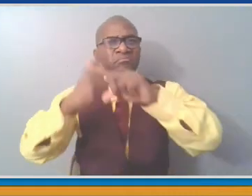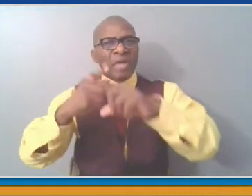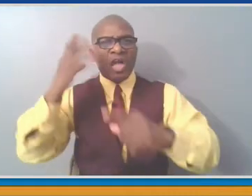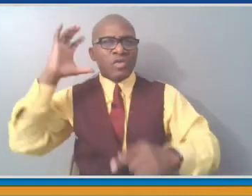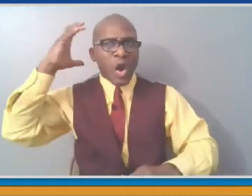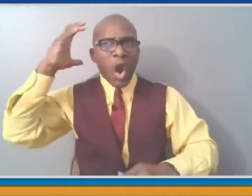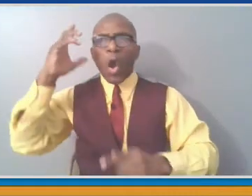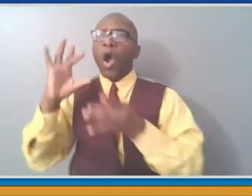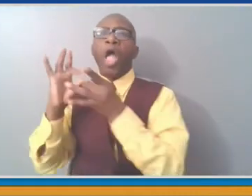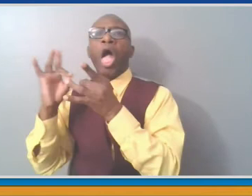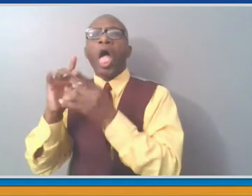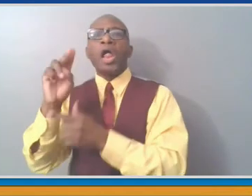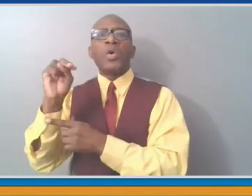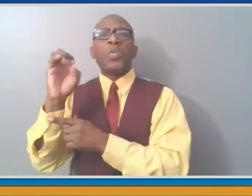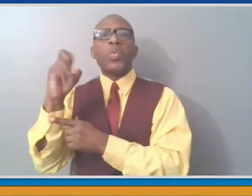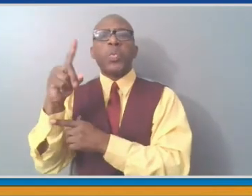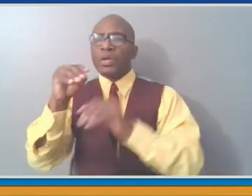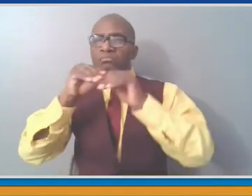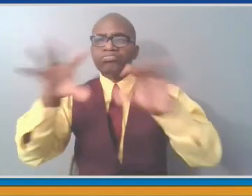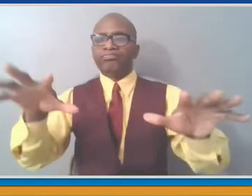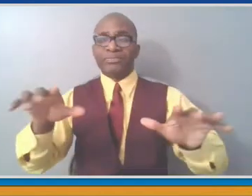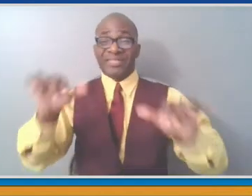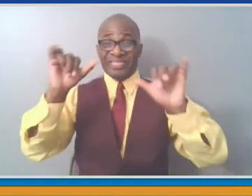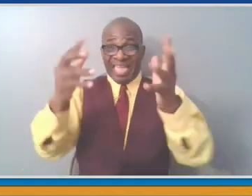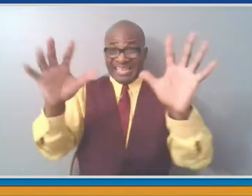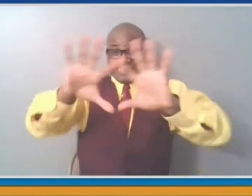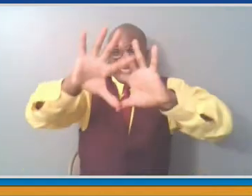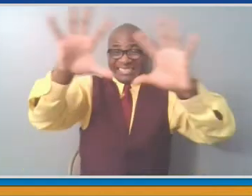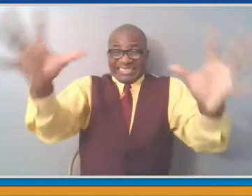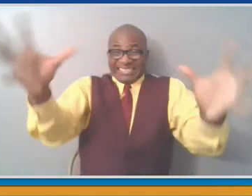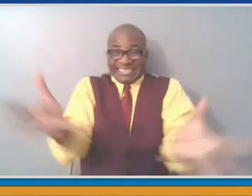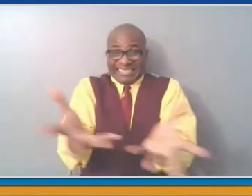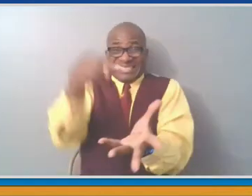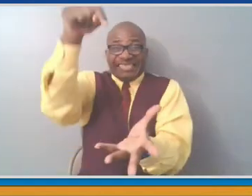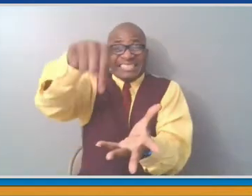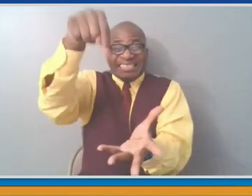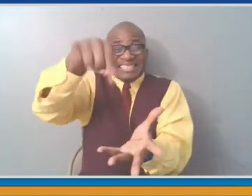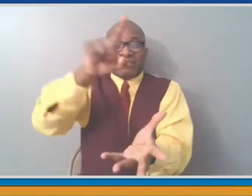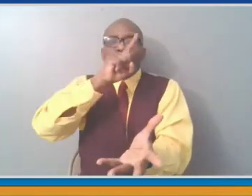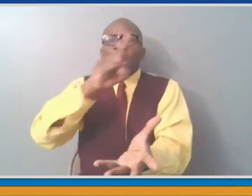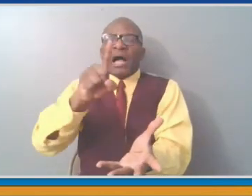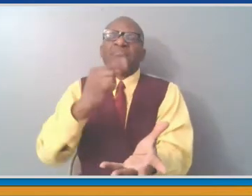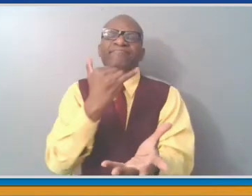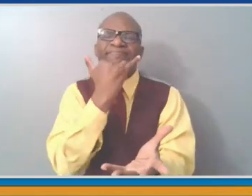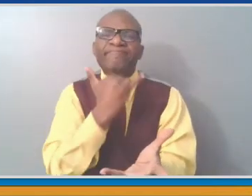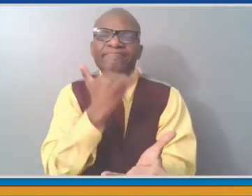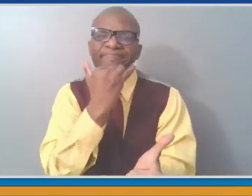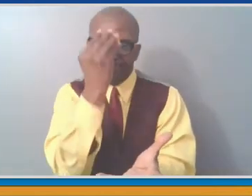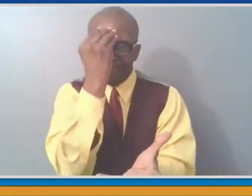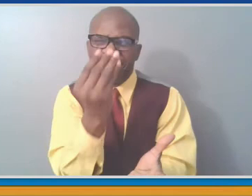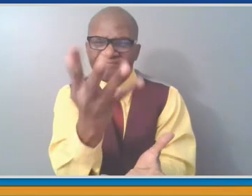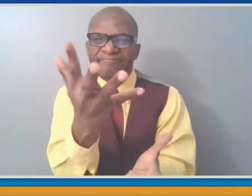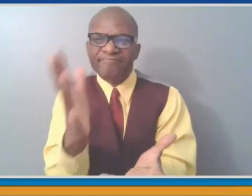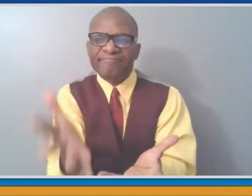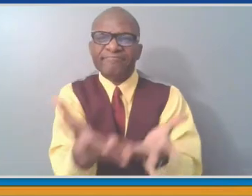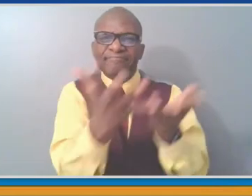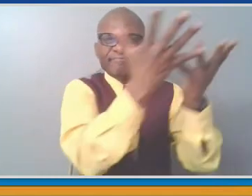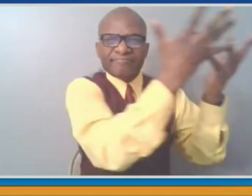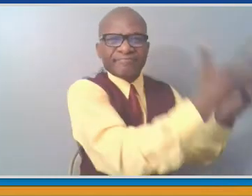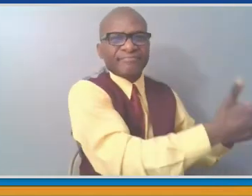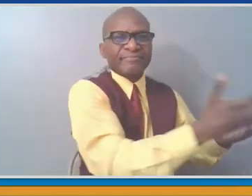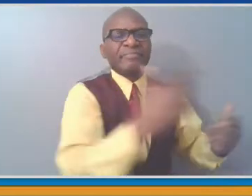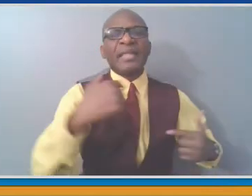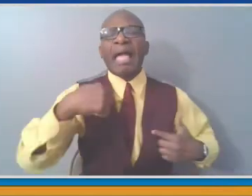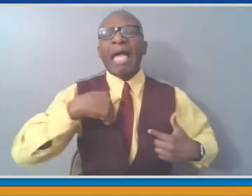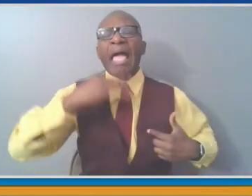which were in the anonymous flyer. They talked about clear cutting trees that was never part of the discussion is not part of the discussion. They talked about